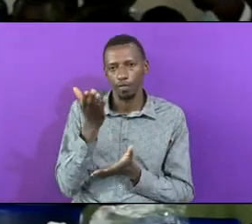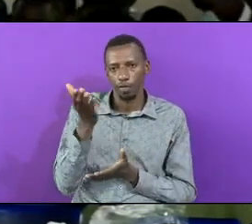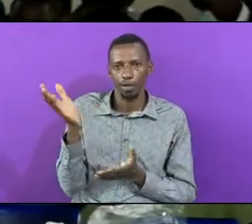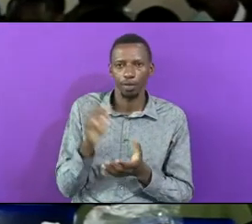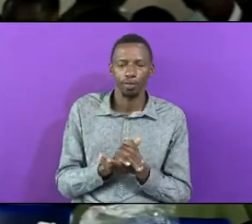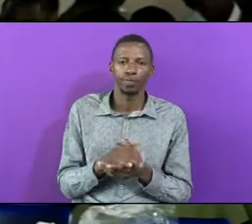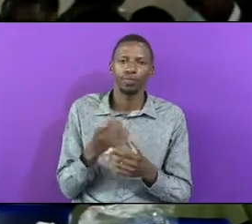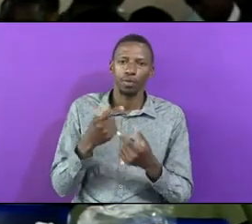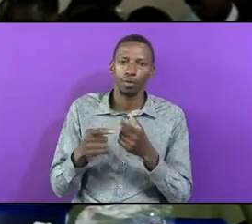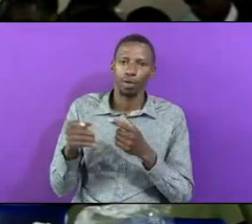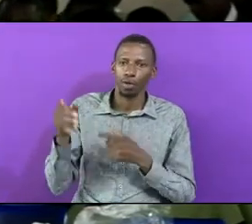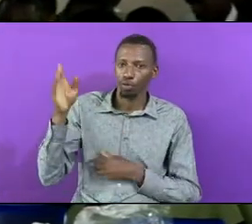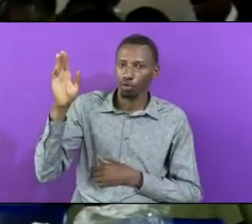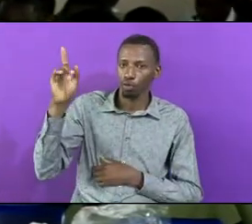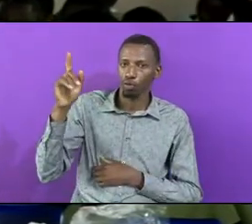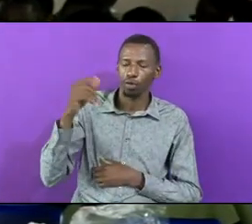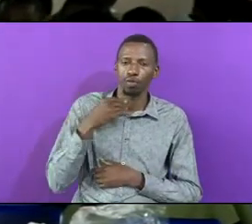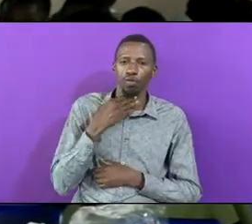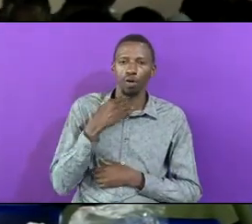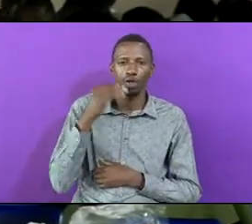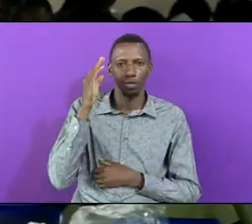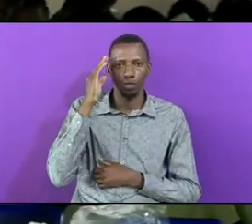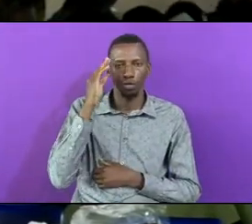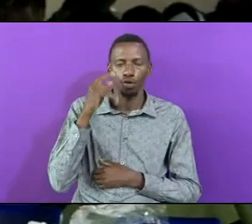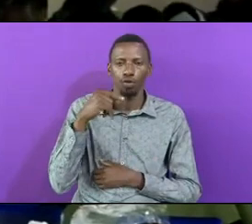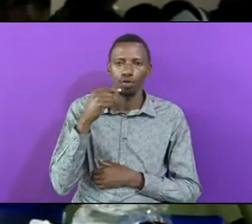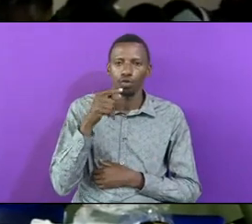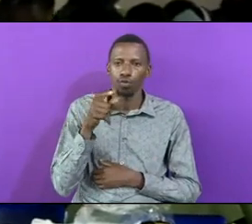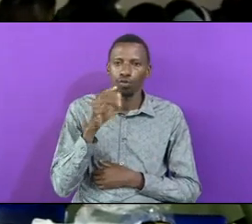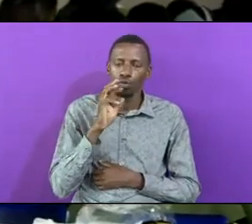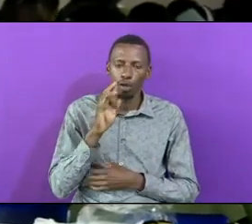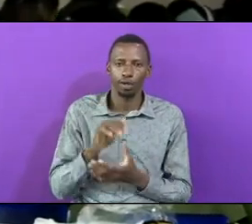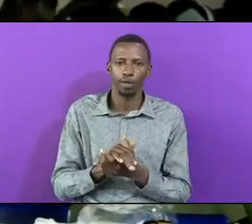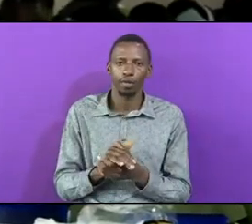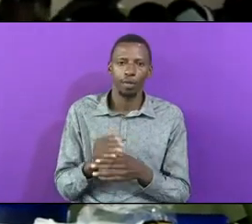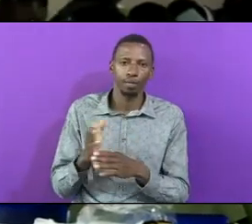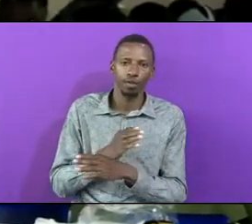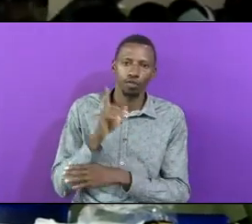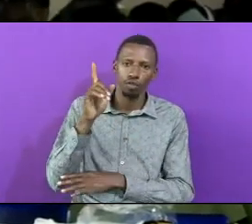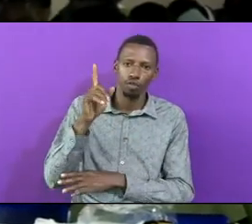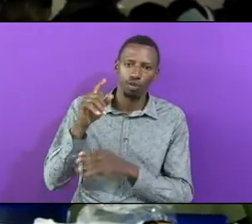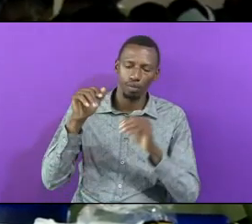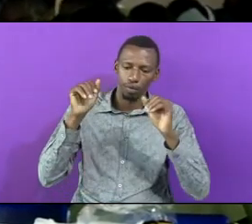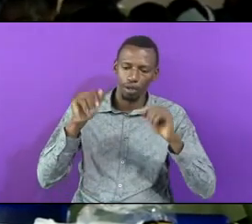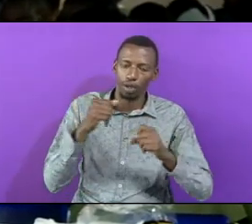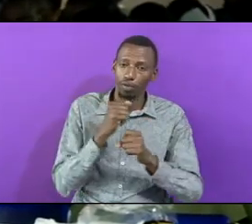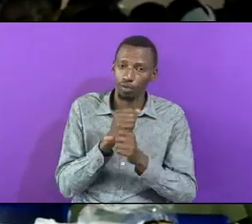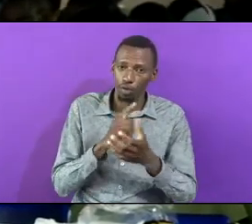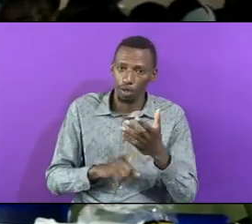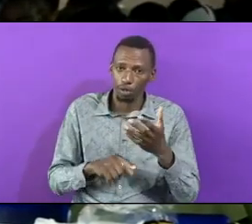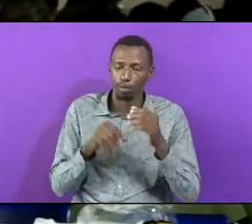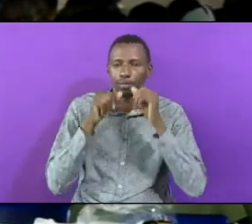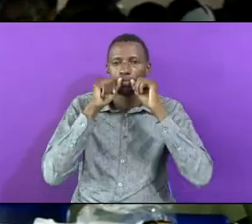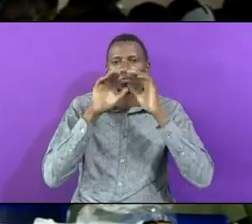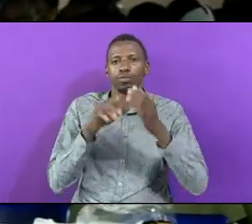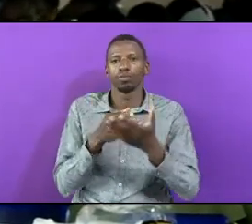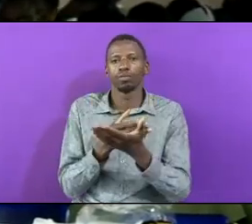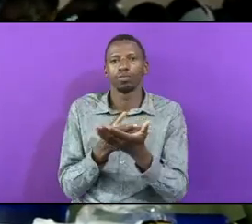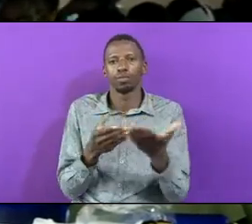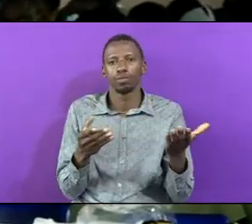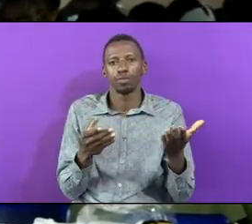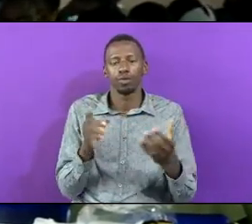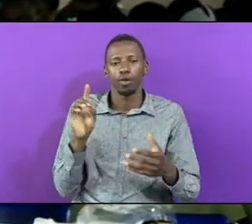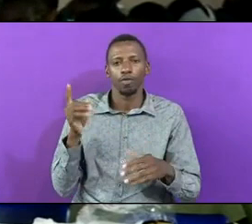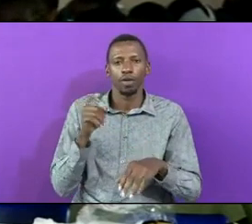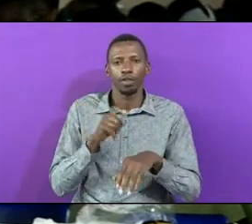God Wants To Know Who You Are Before He Can Do What Bless Us For The First